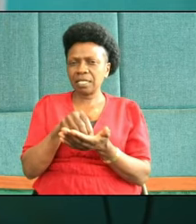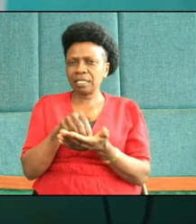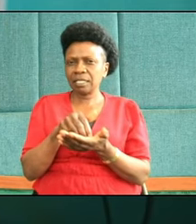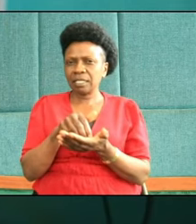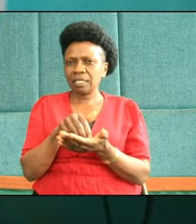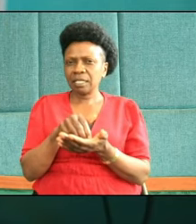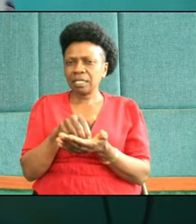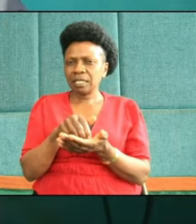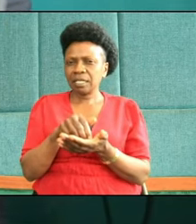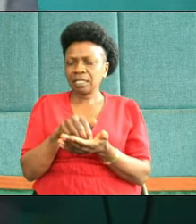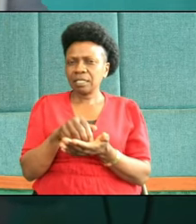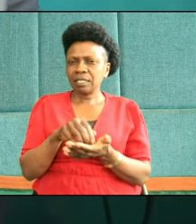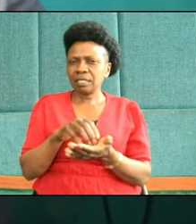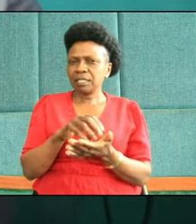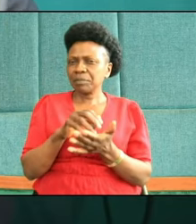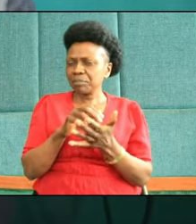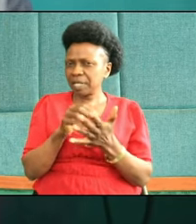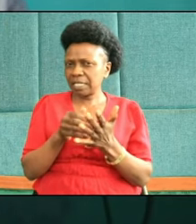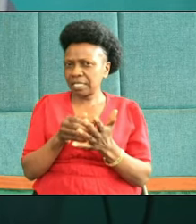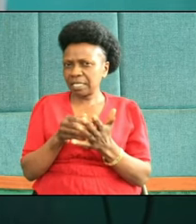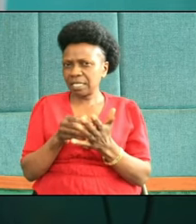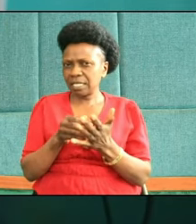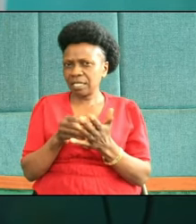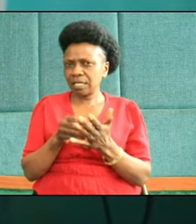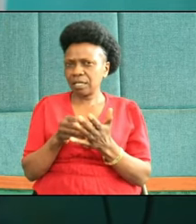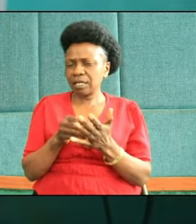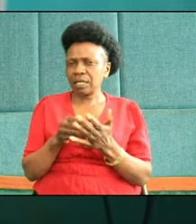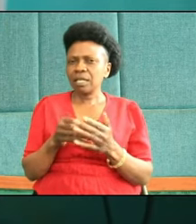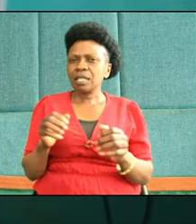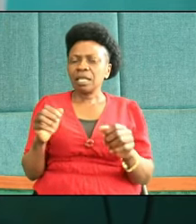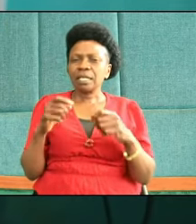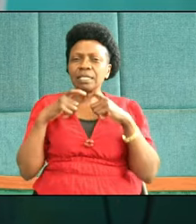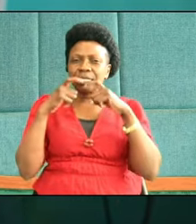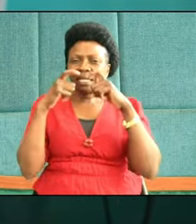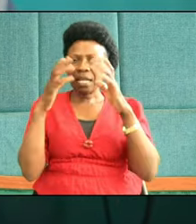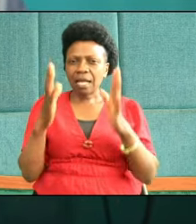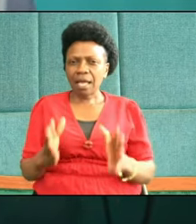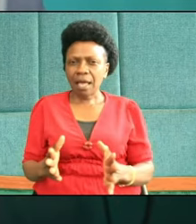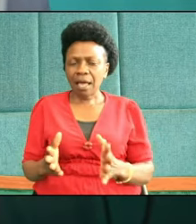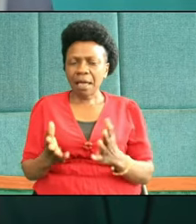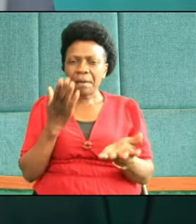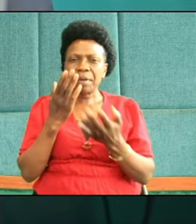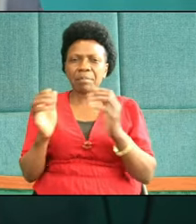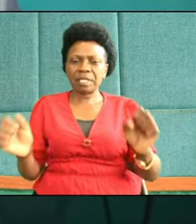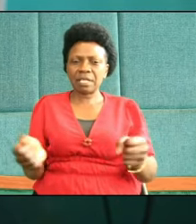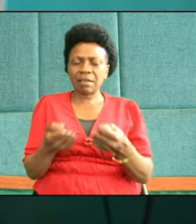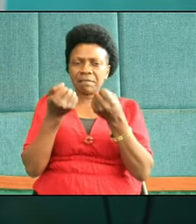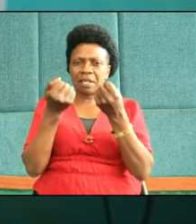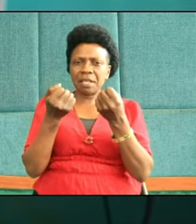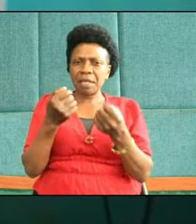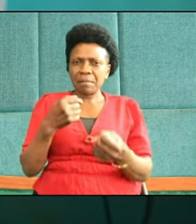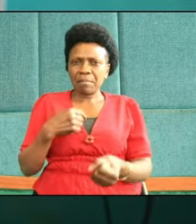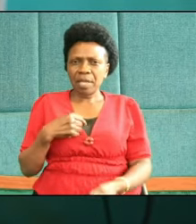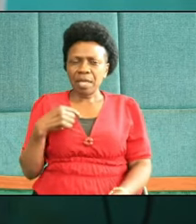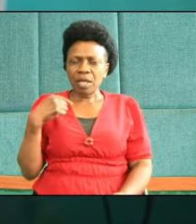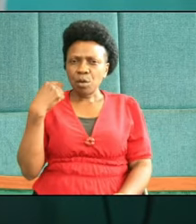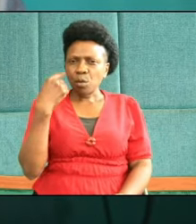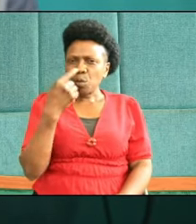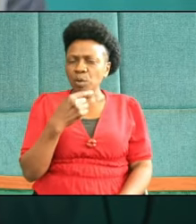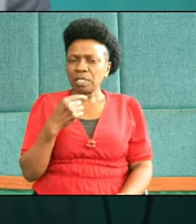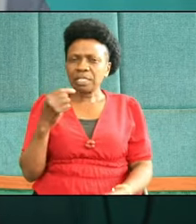who is yet but a sinner may be saved. Me who is rugged,